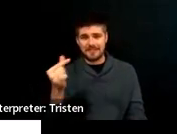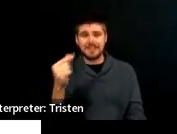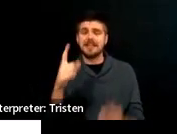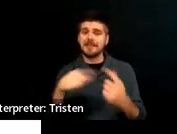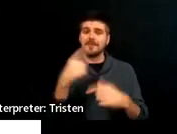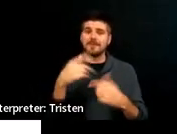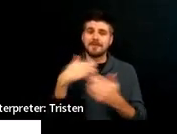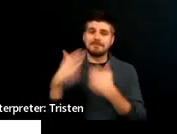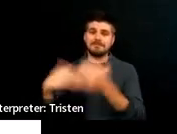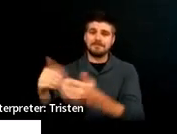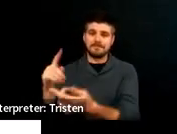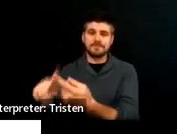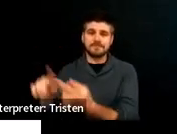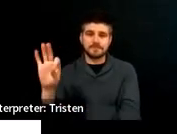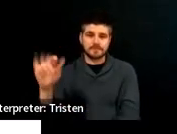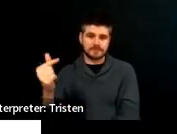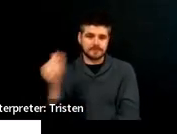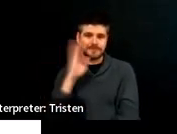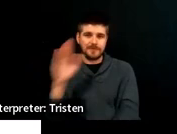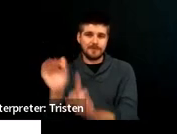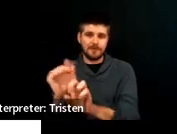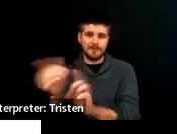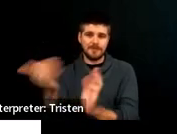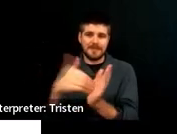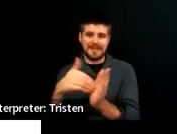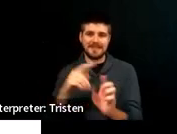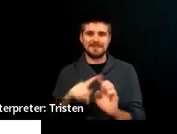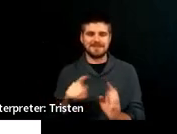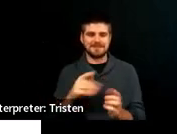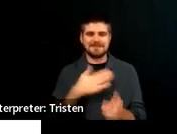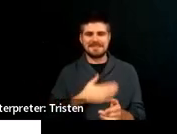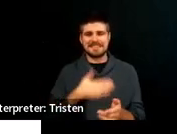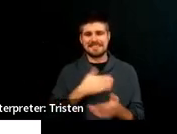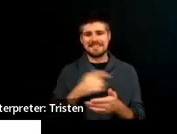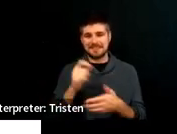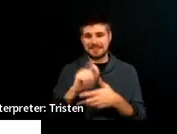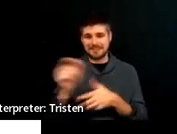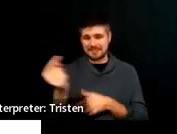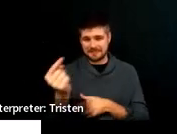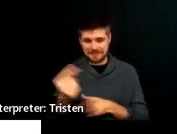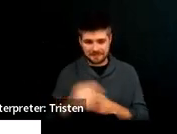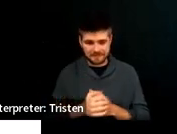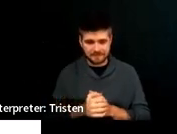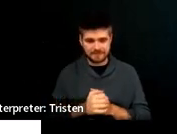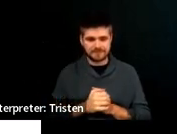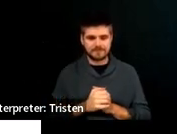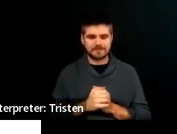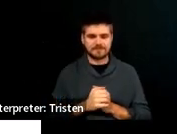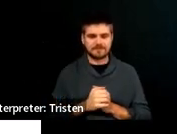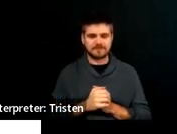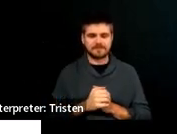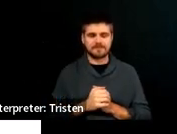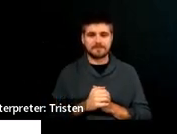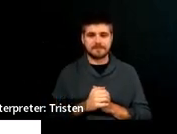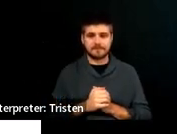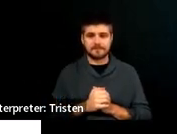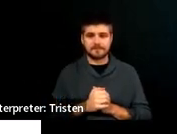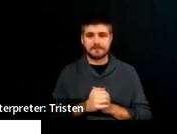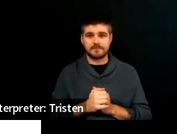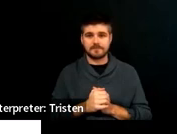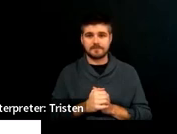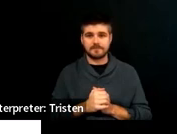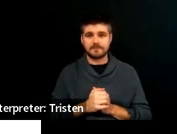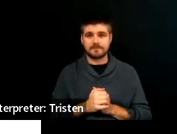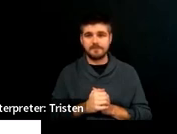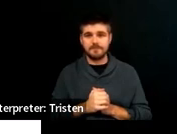don't worry. We also look in the written notice to make sure that if that person is invited by the district, there's a note about it.